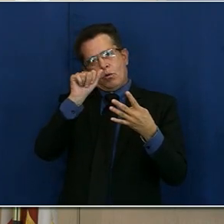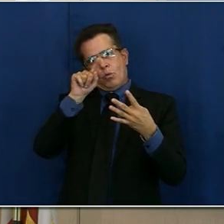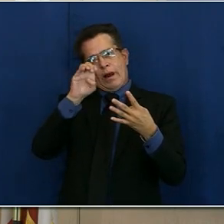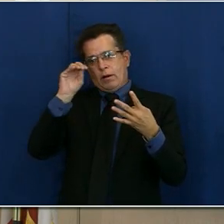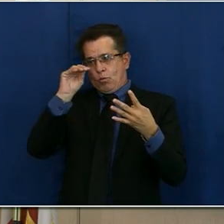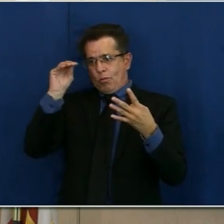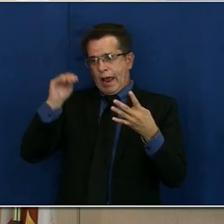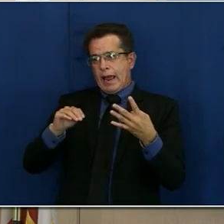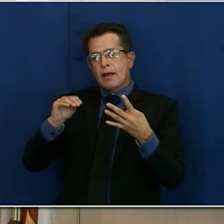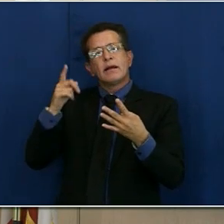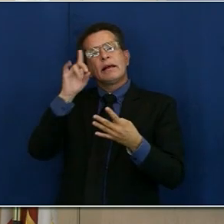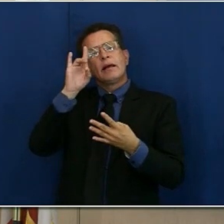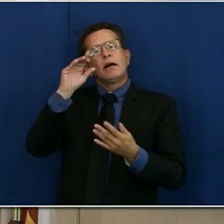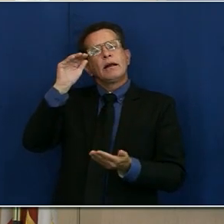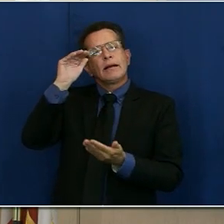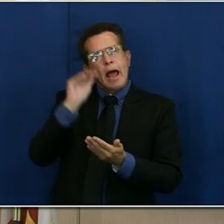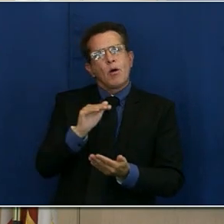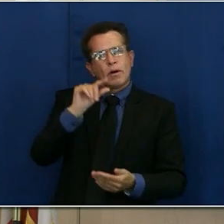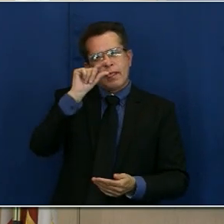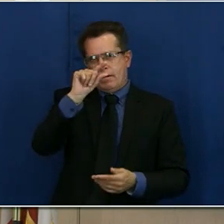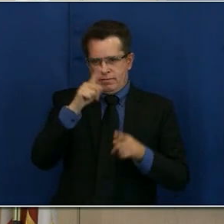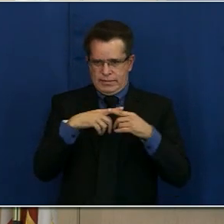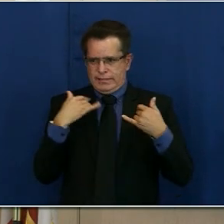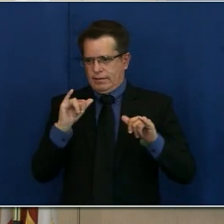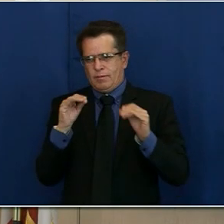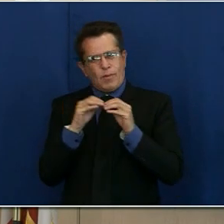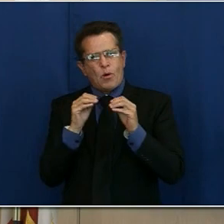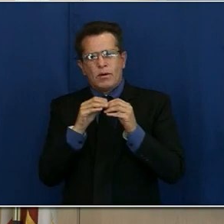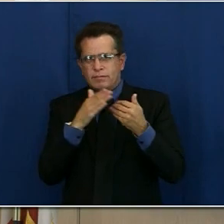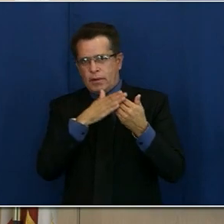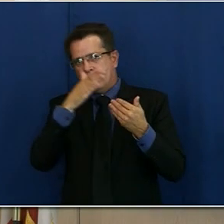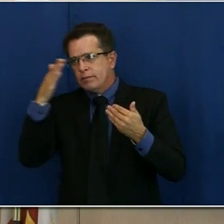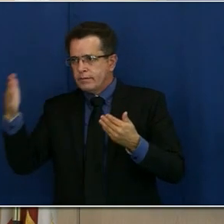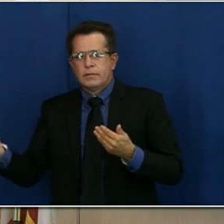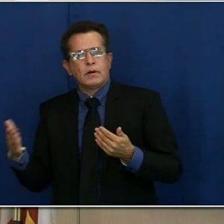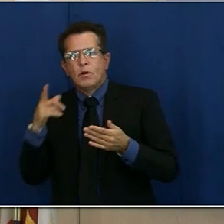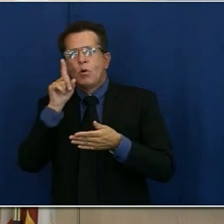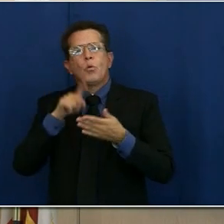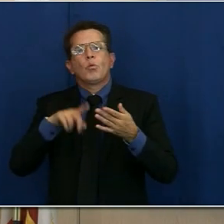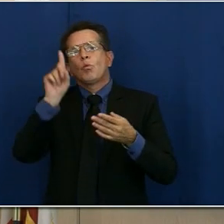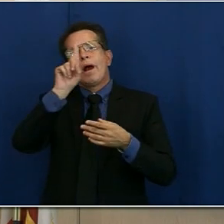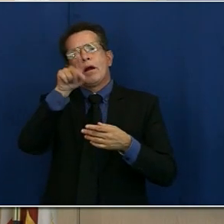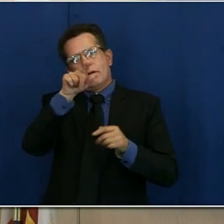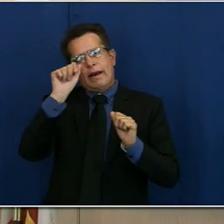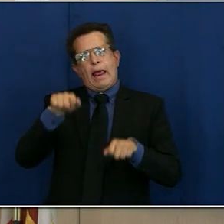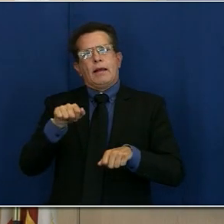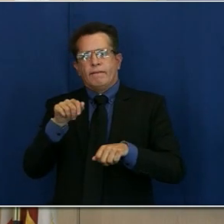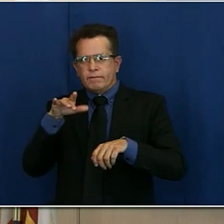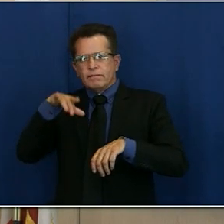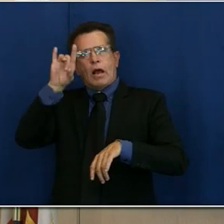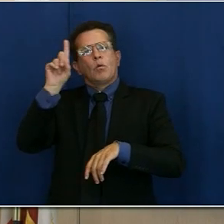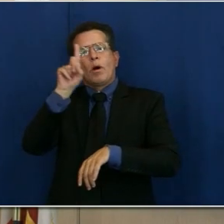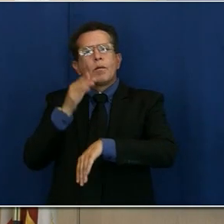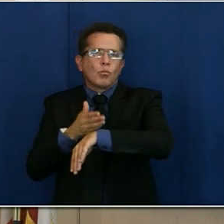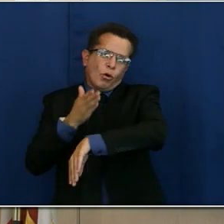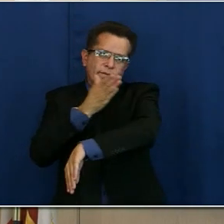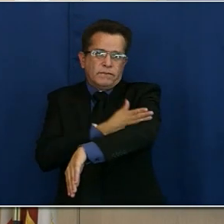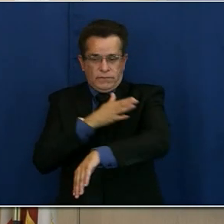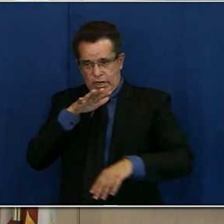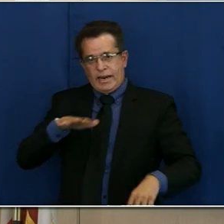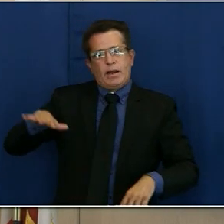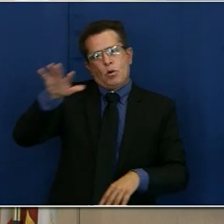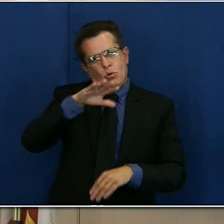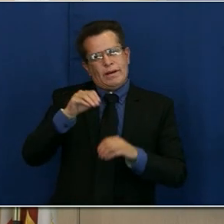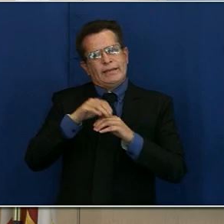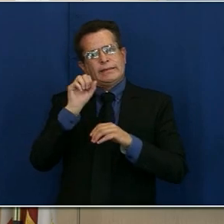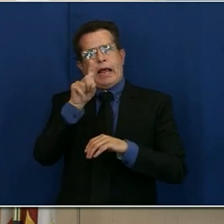declined slightly, there's still a lot of work to do. So what other areas can people improve in, can the county as a whole improve